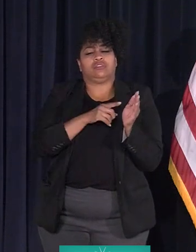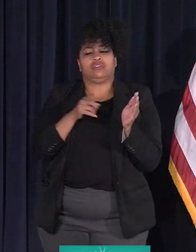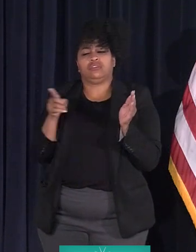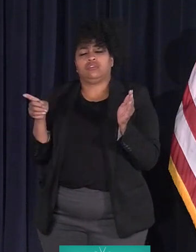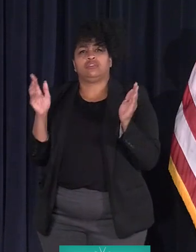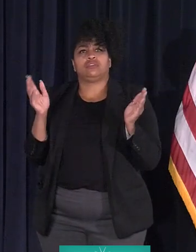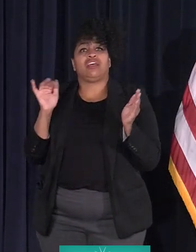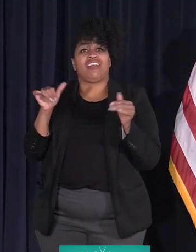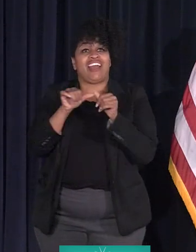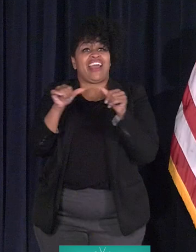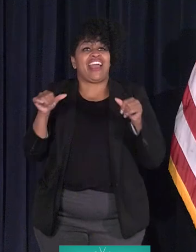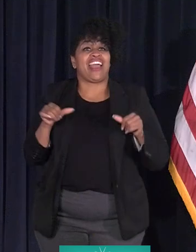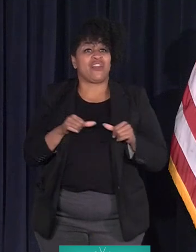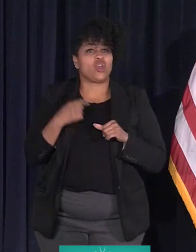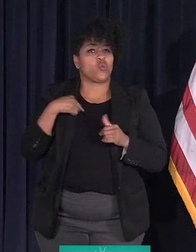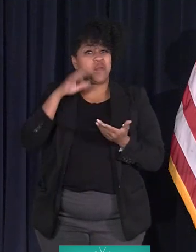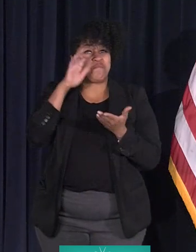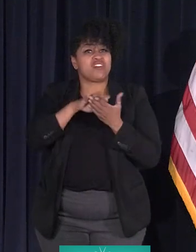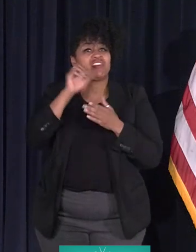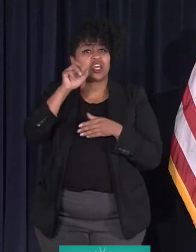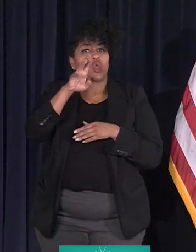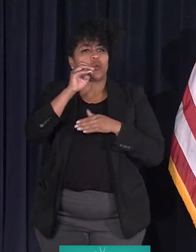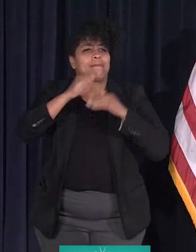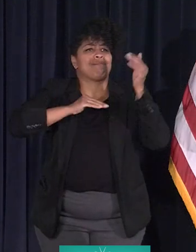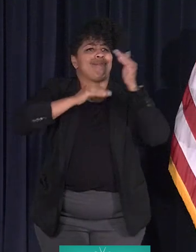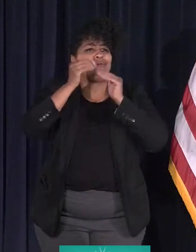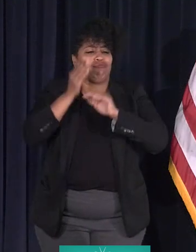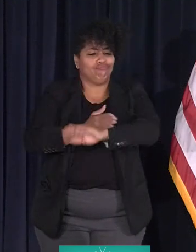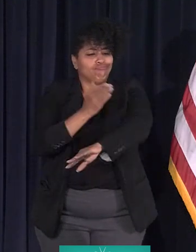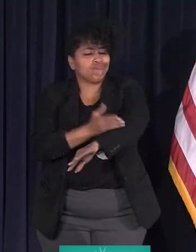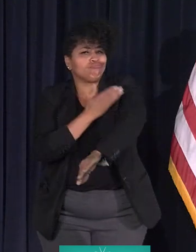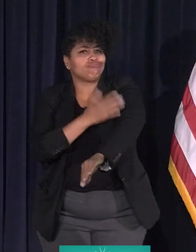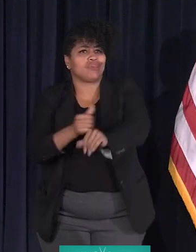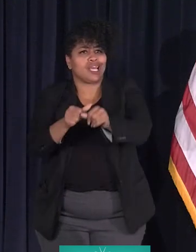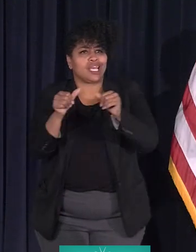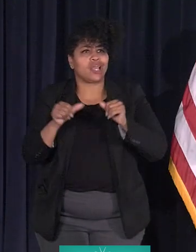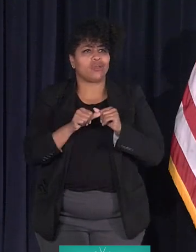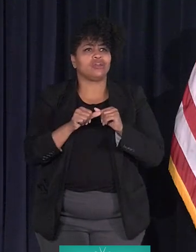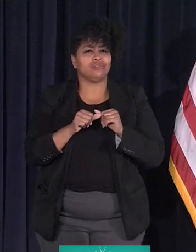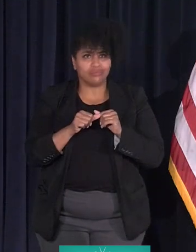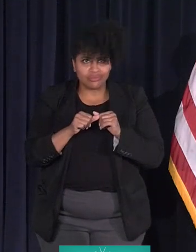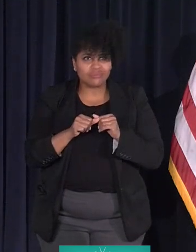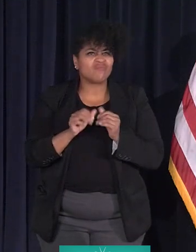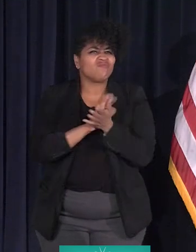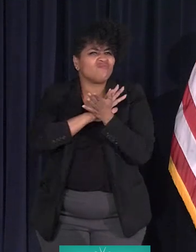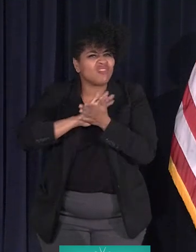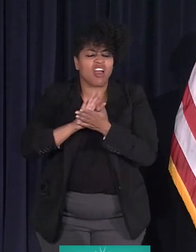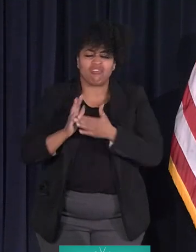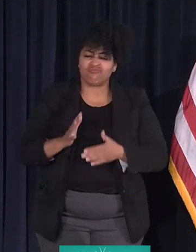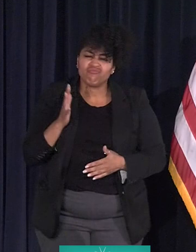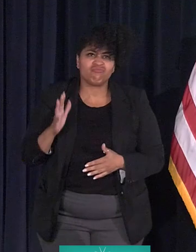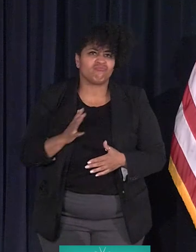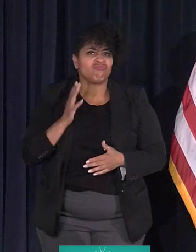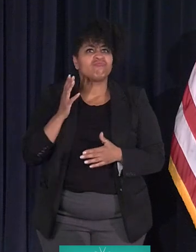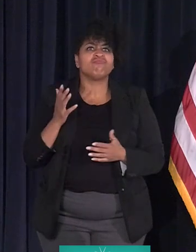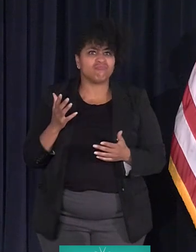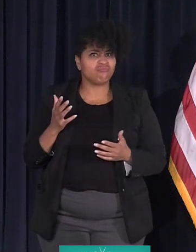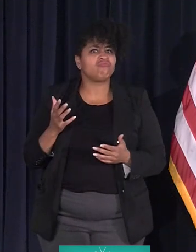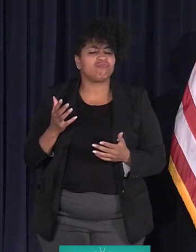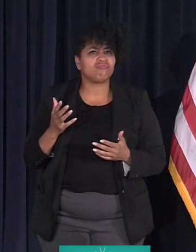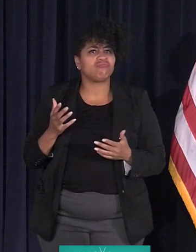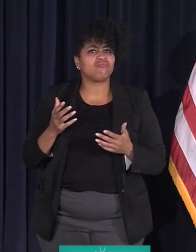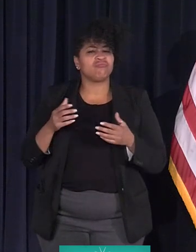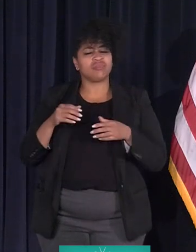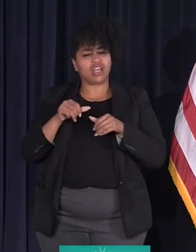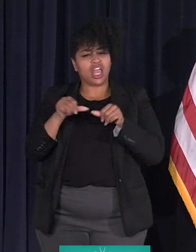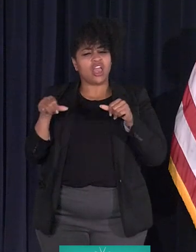believe that we can rebuild this area into a vibrant commercial district. My family is from this neighborhood, and Warren was